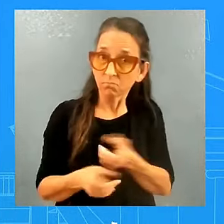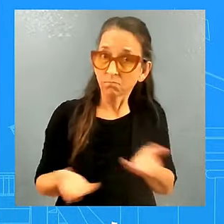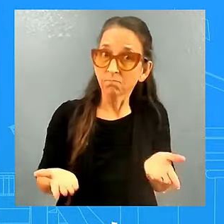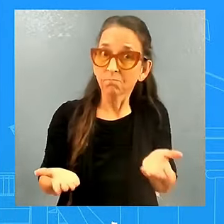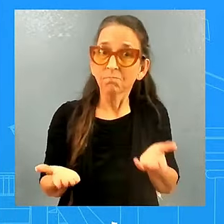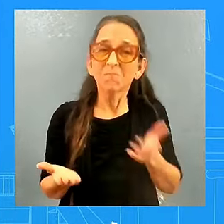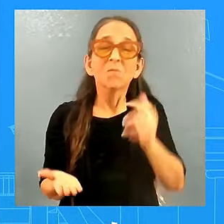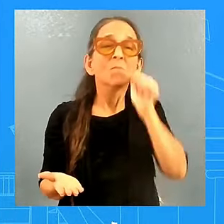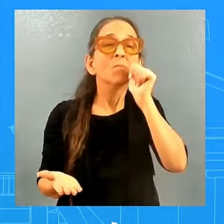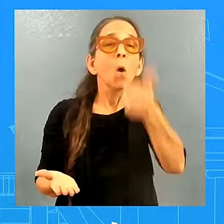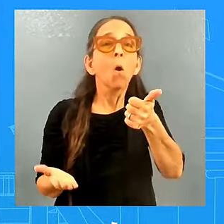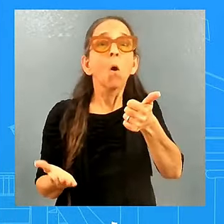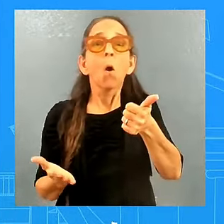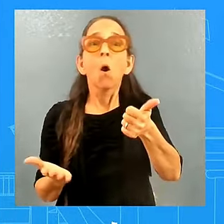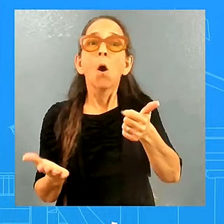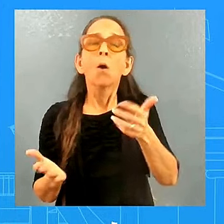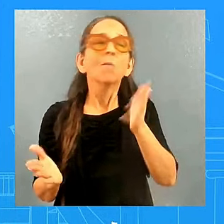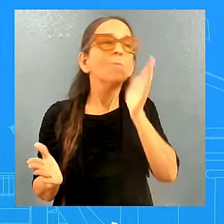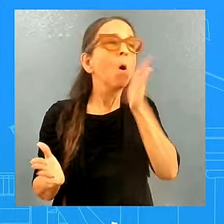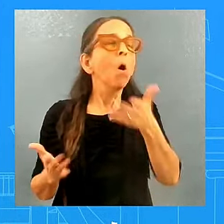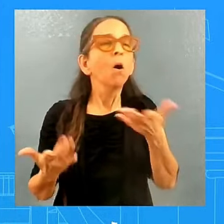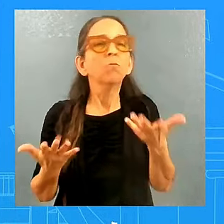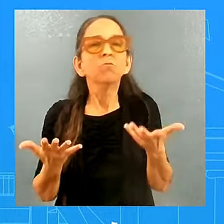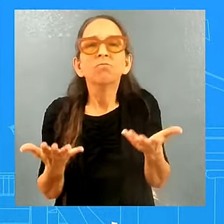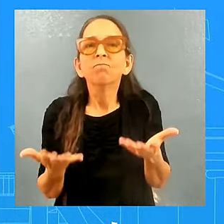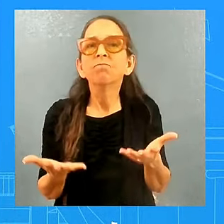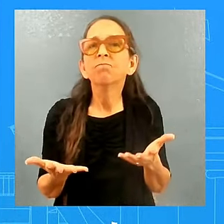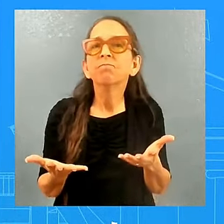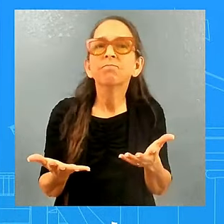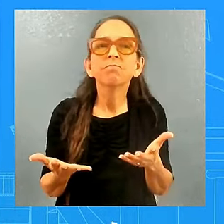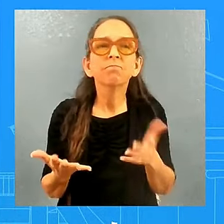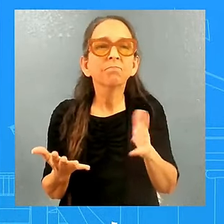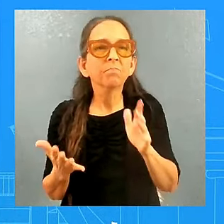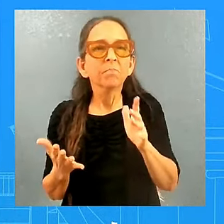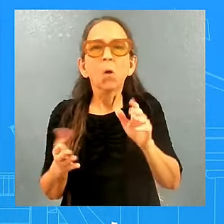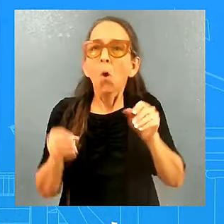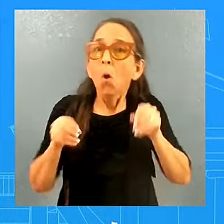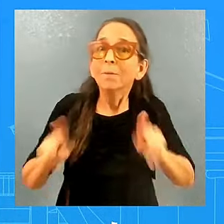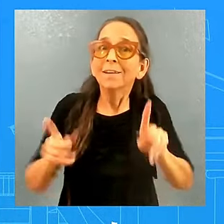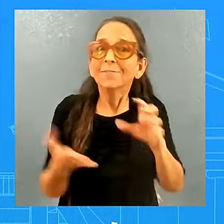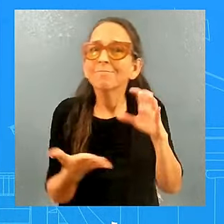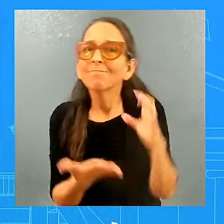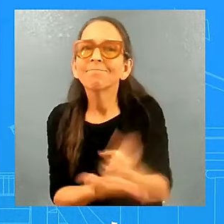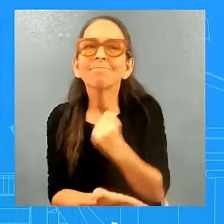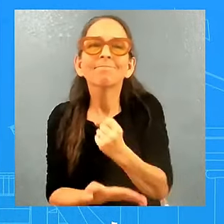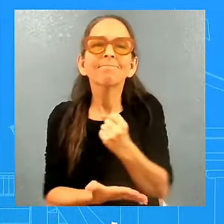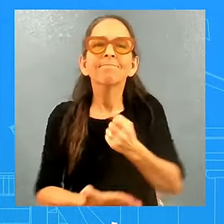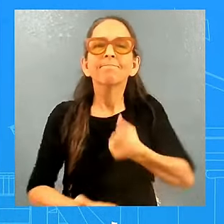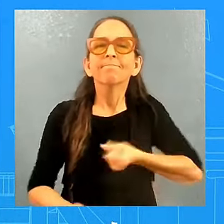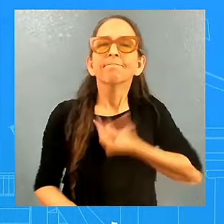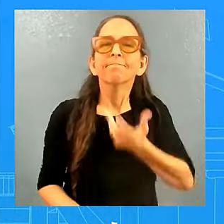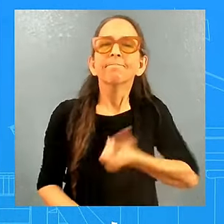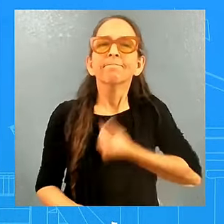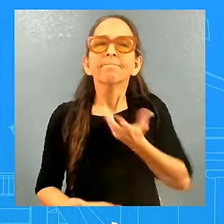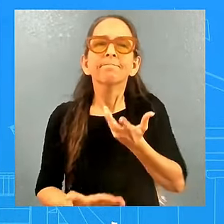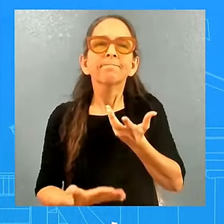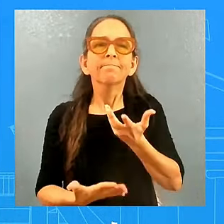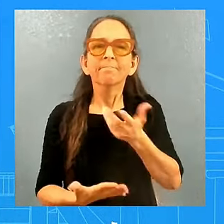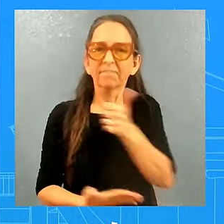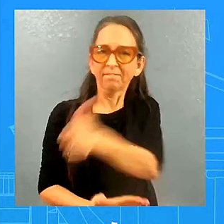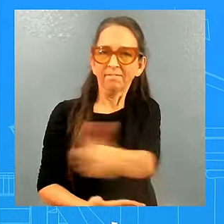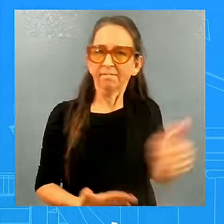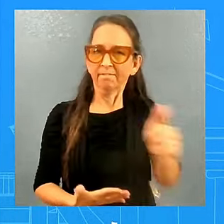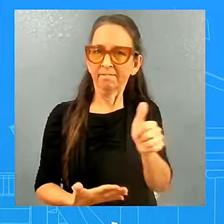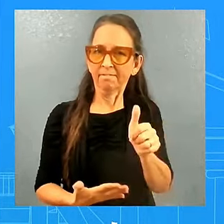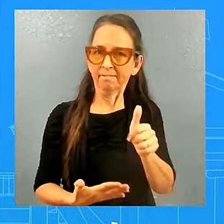another opportunity to have your voices heard. And so that is very much quintessential